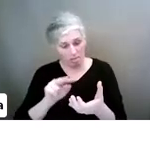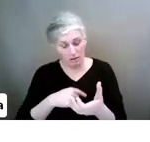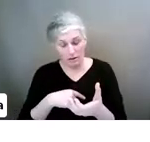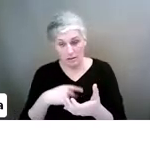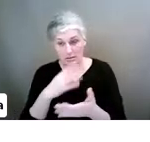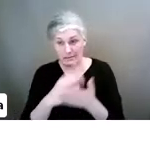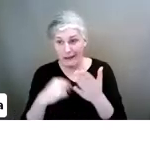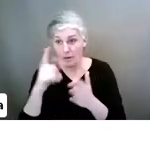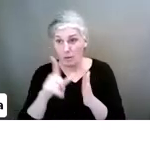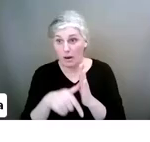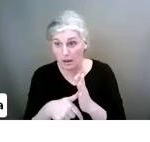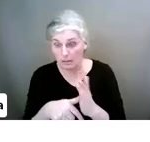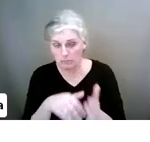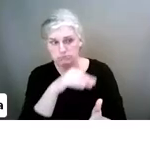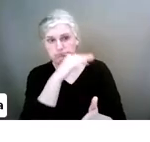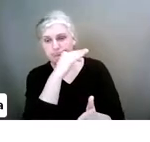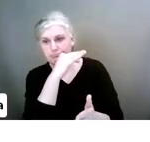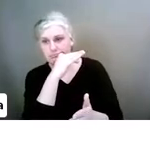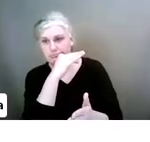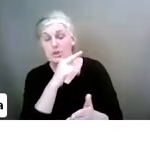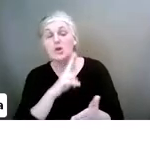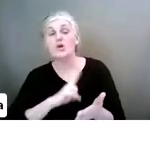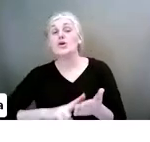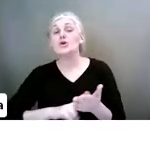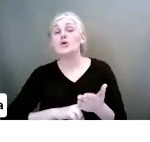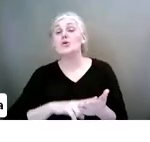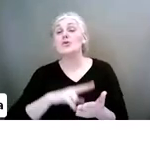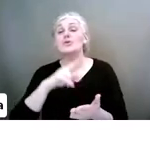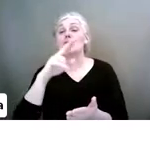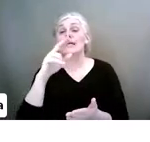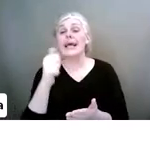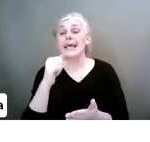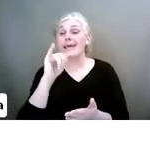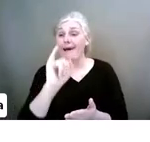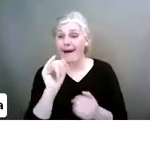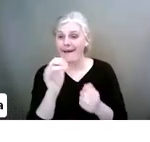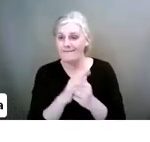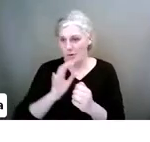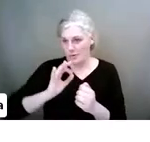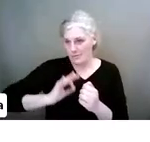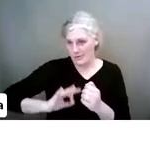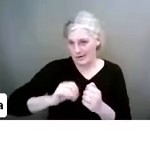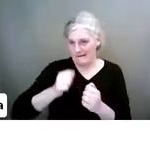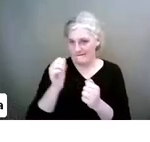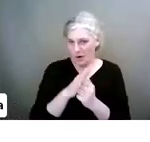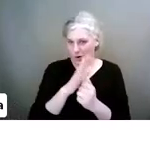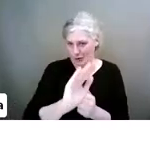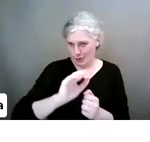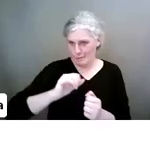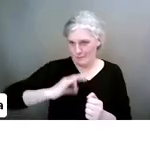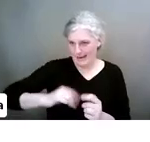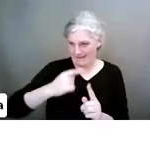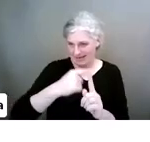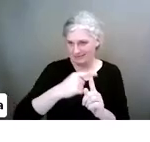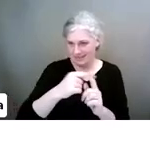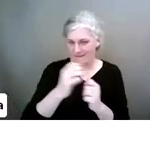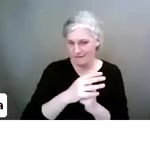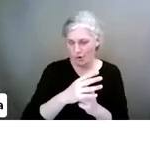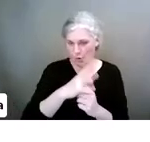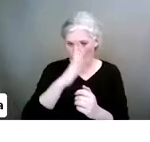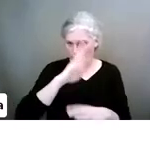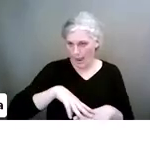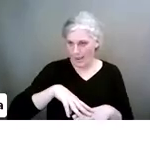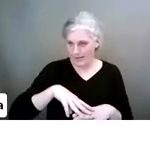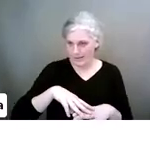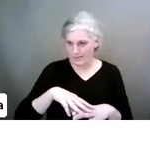So, using AI for the benefit of your digital wellness. Okay? Hey